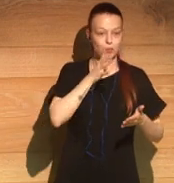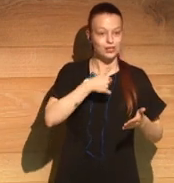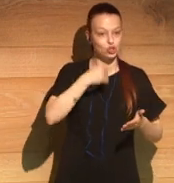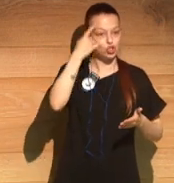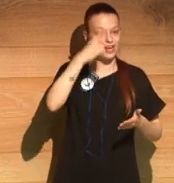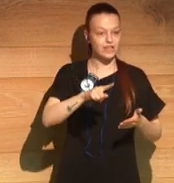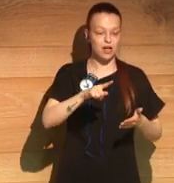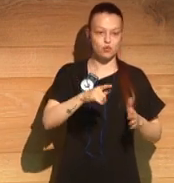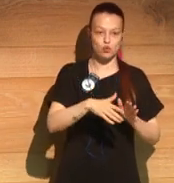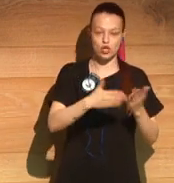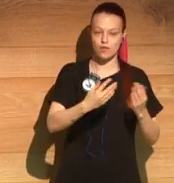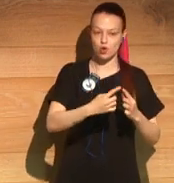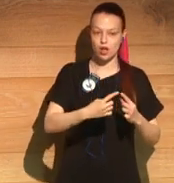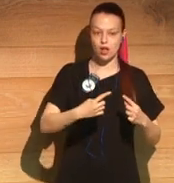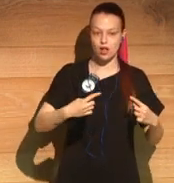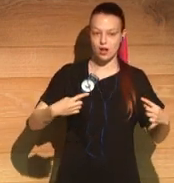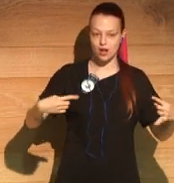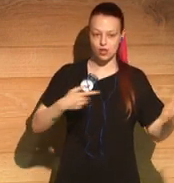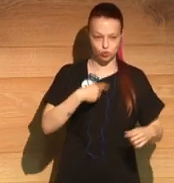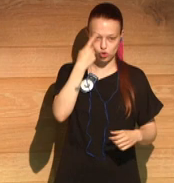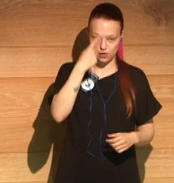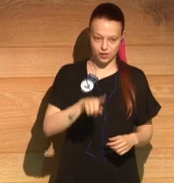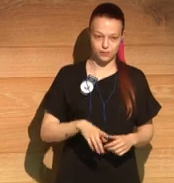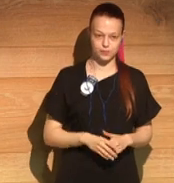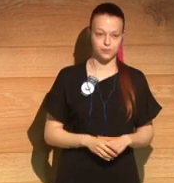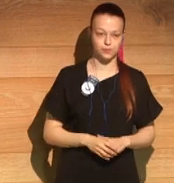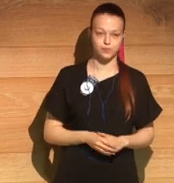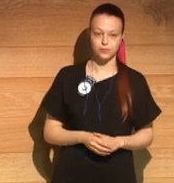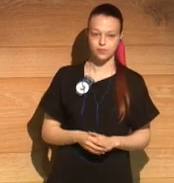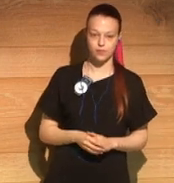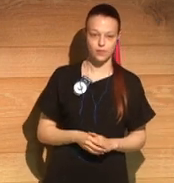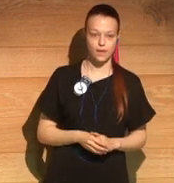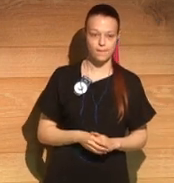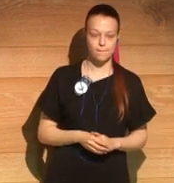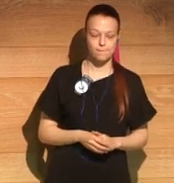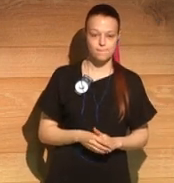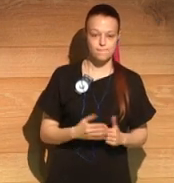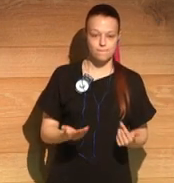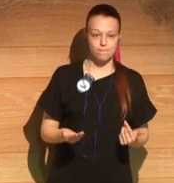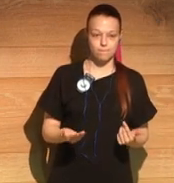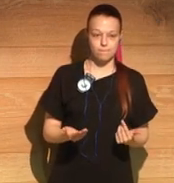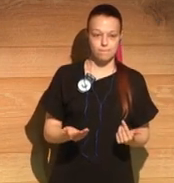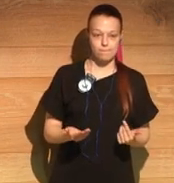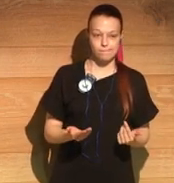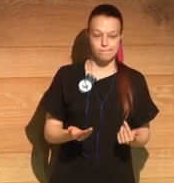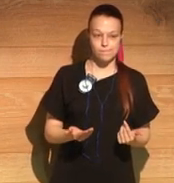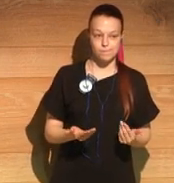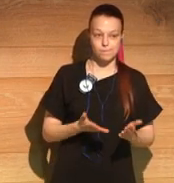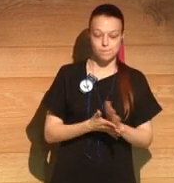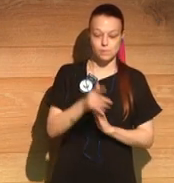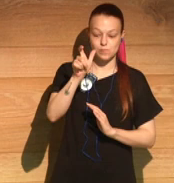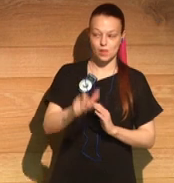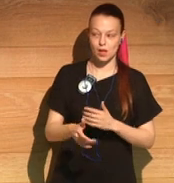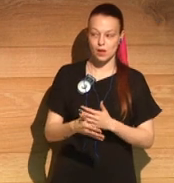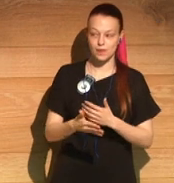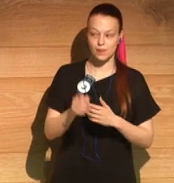And I really felt, you know, you cannot ask a reader to stick with you for 650 pages and not